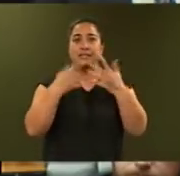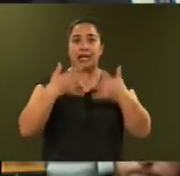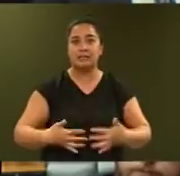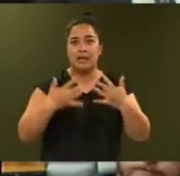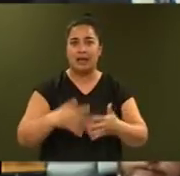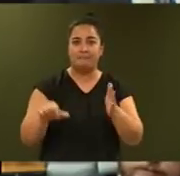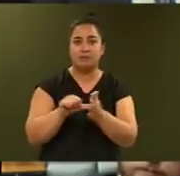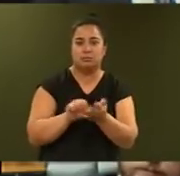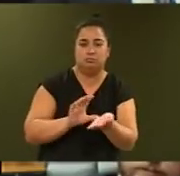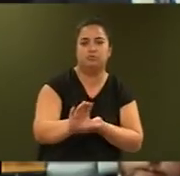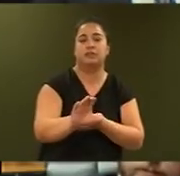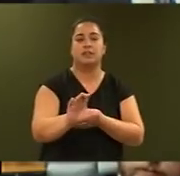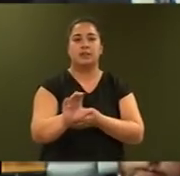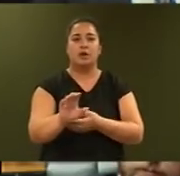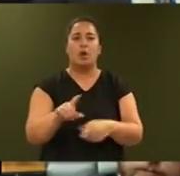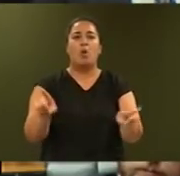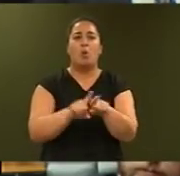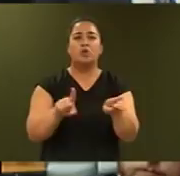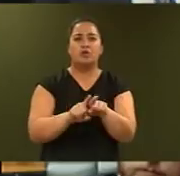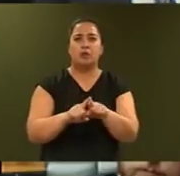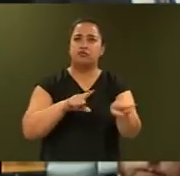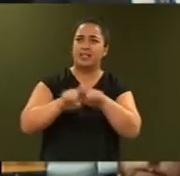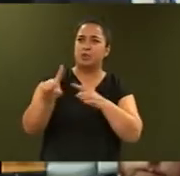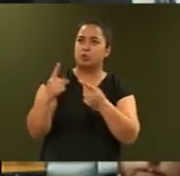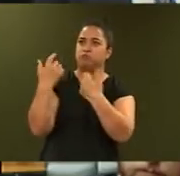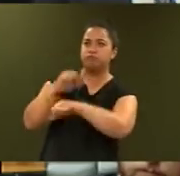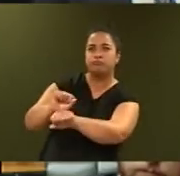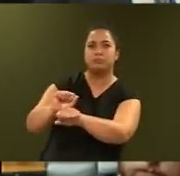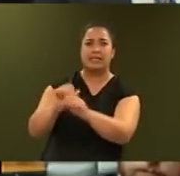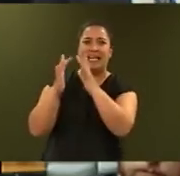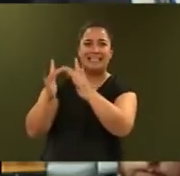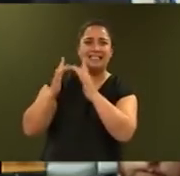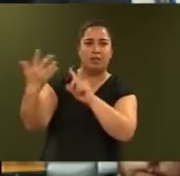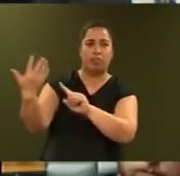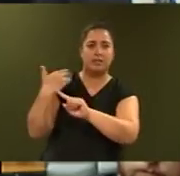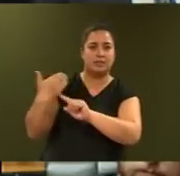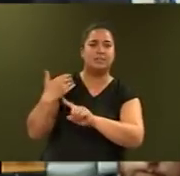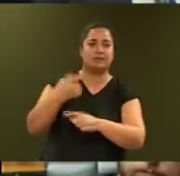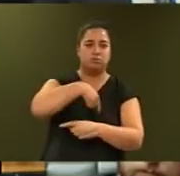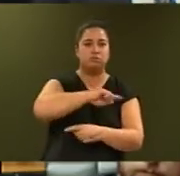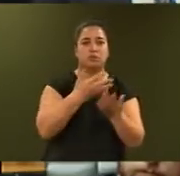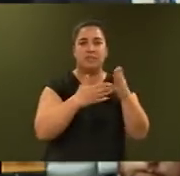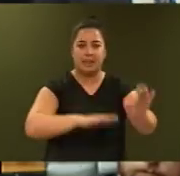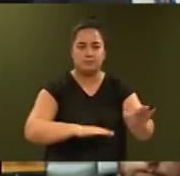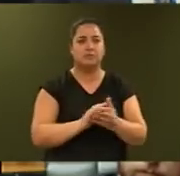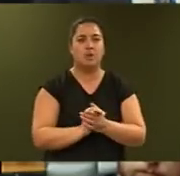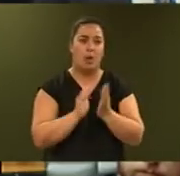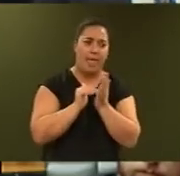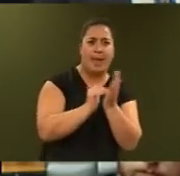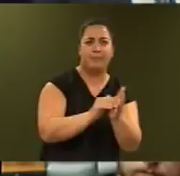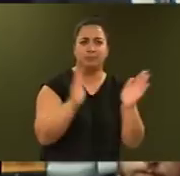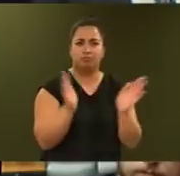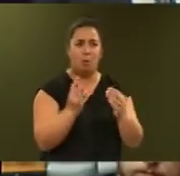will also be made to counter major cyber threats. This Budget provides support to small businesses. In particular, the